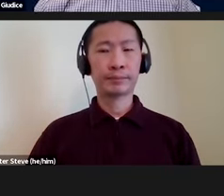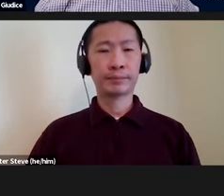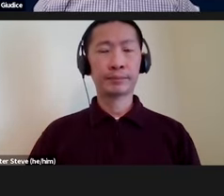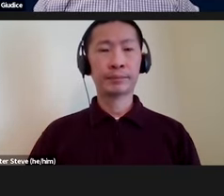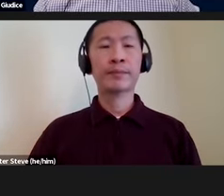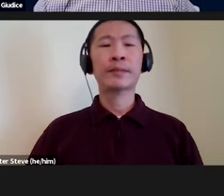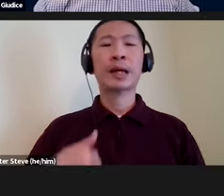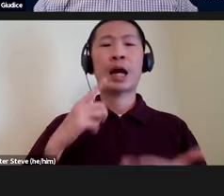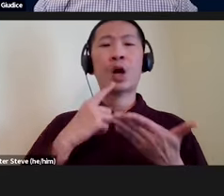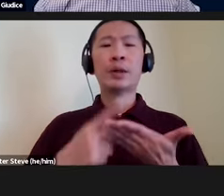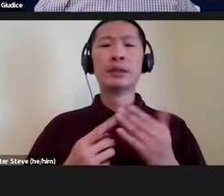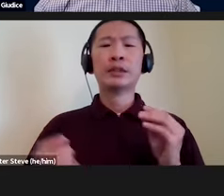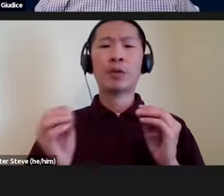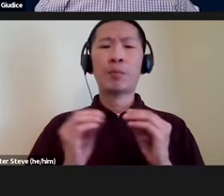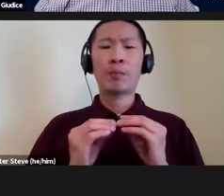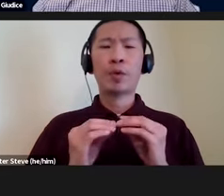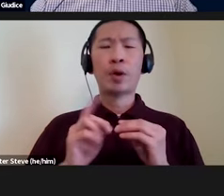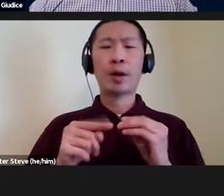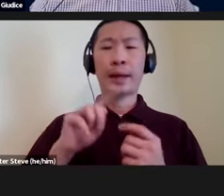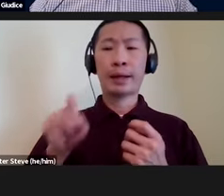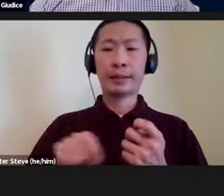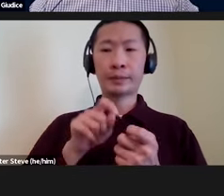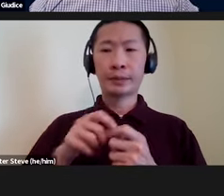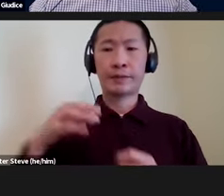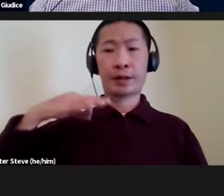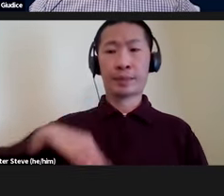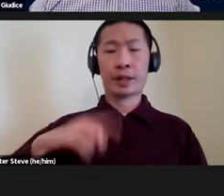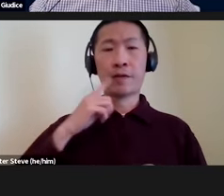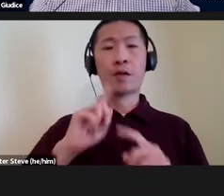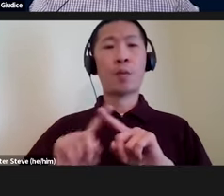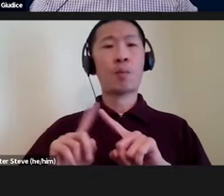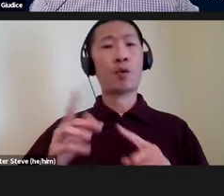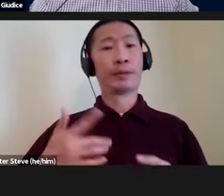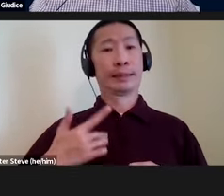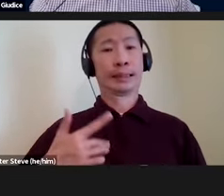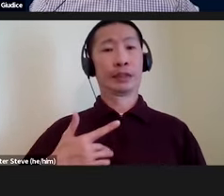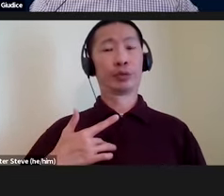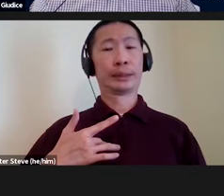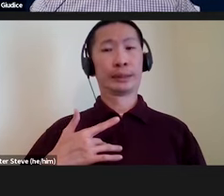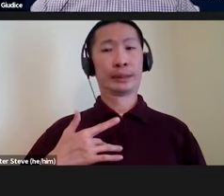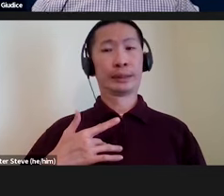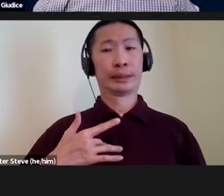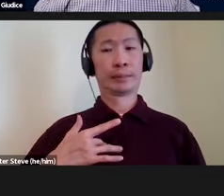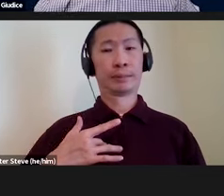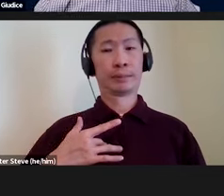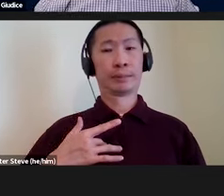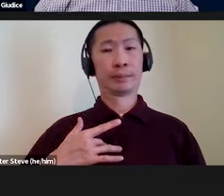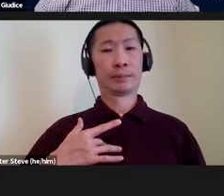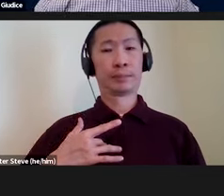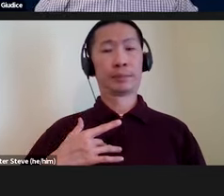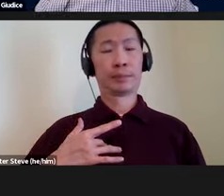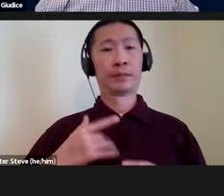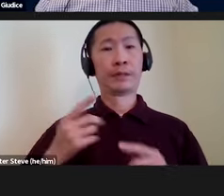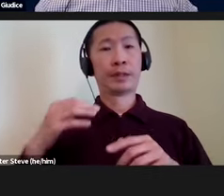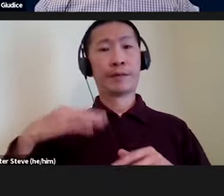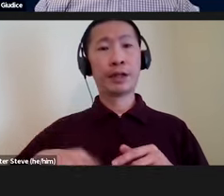I'll discuss more on specific benefits of multisensory, you know, the